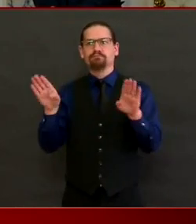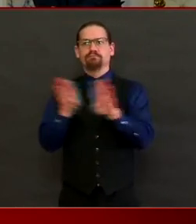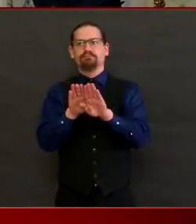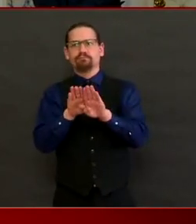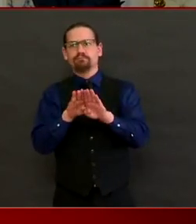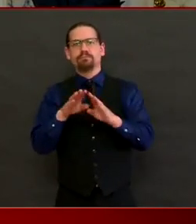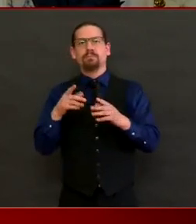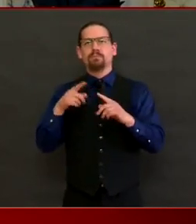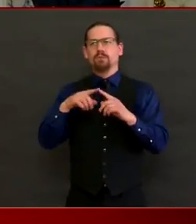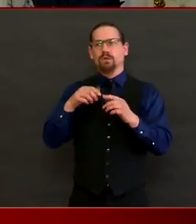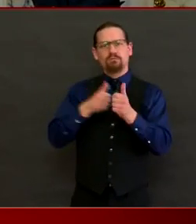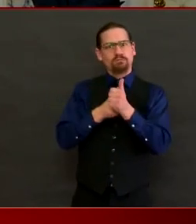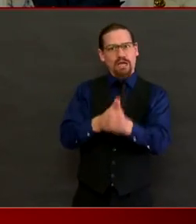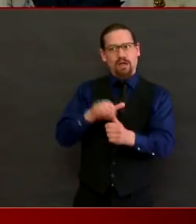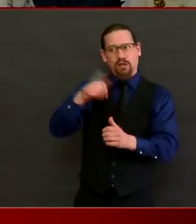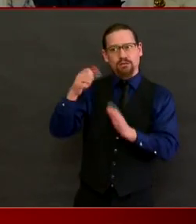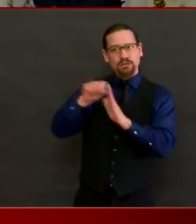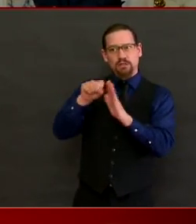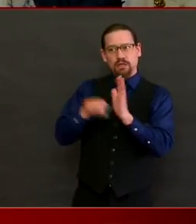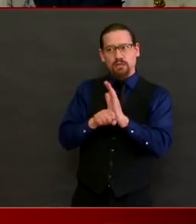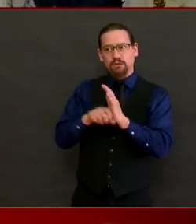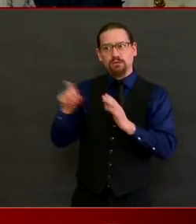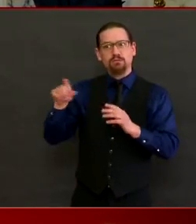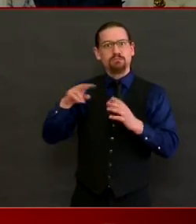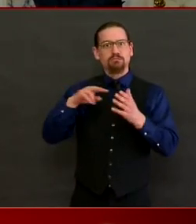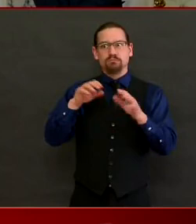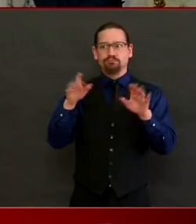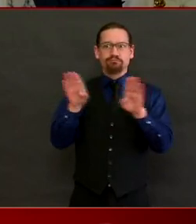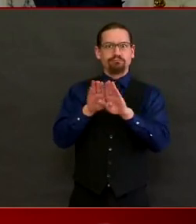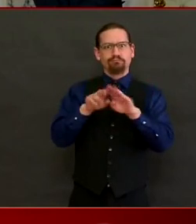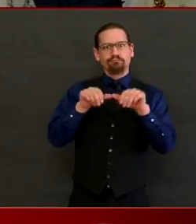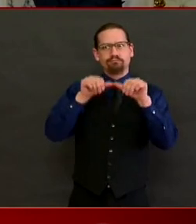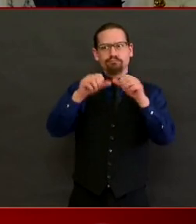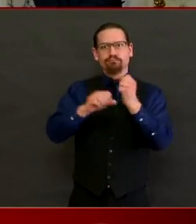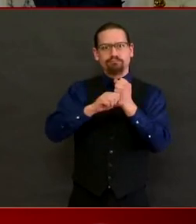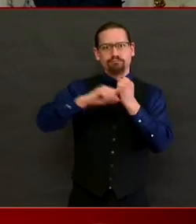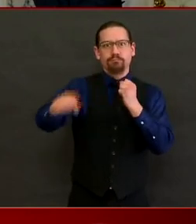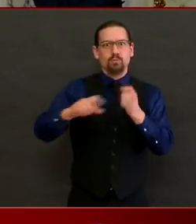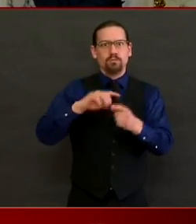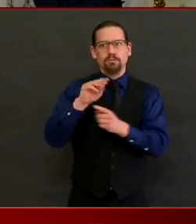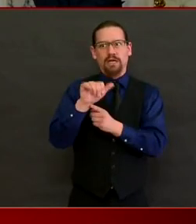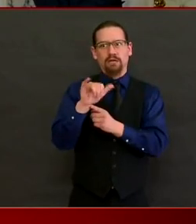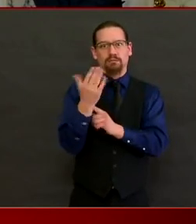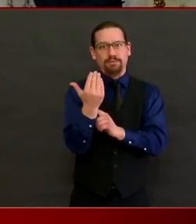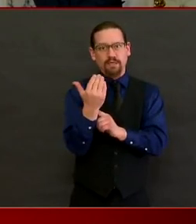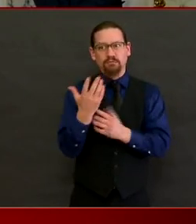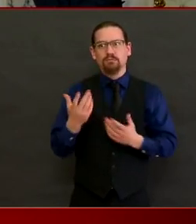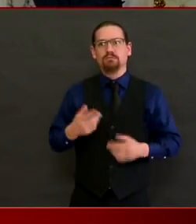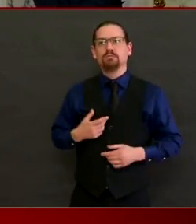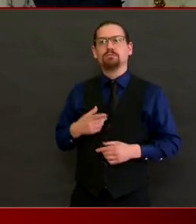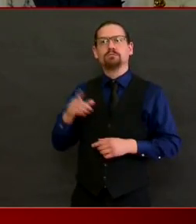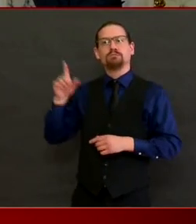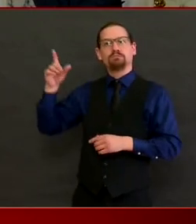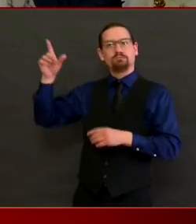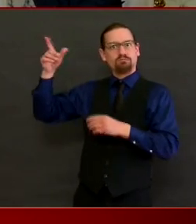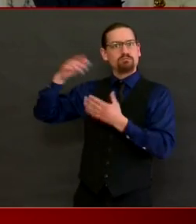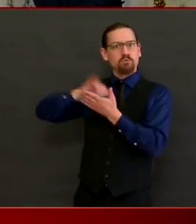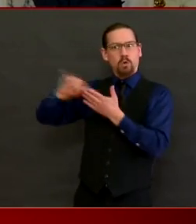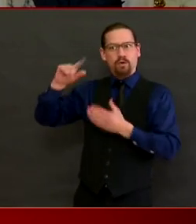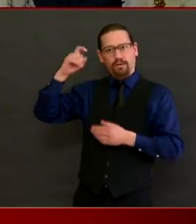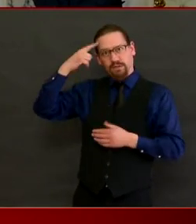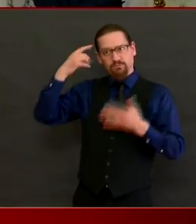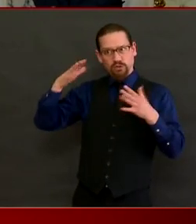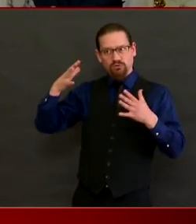states? Are you going to extend the closures until May 15th? I don't know yet, Steve. As I just explained, every day we get more